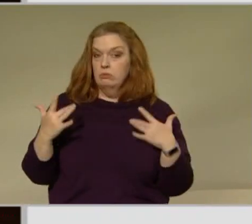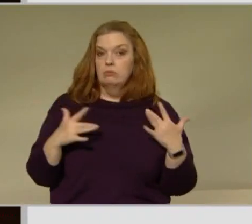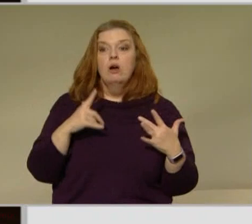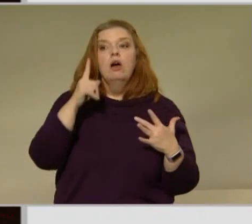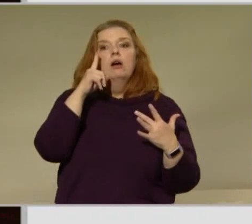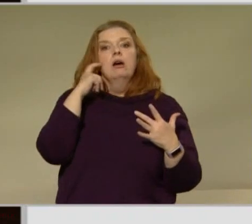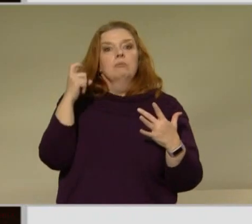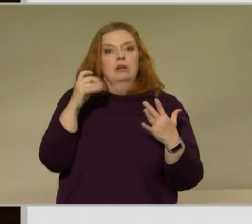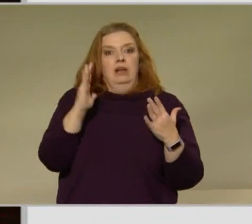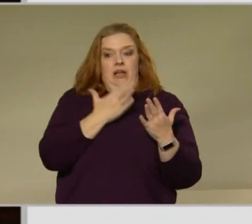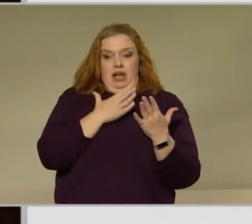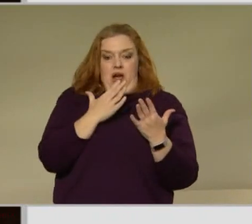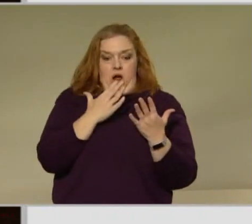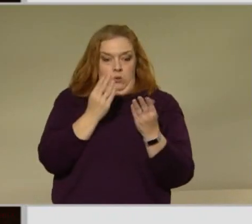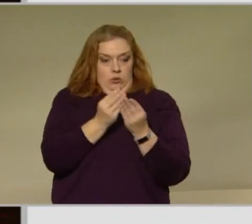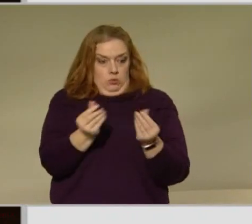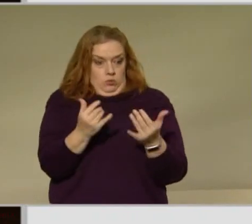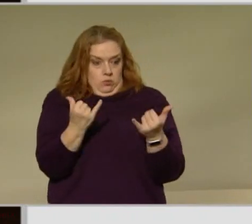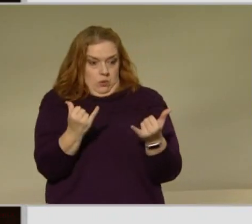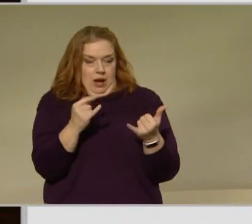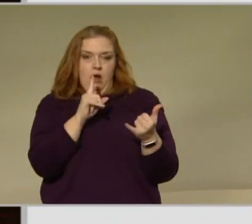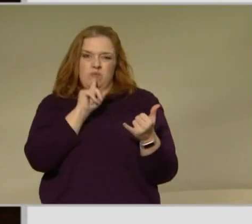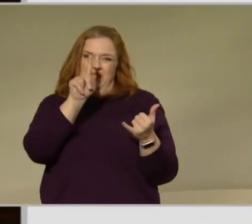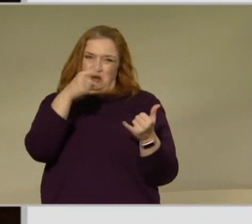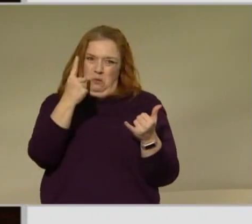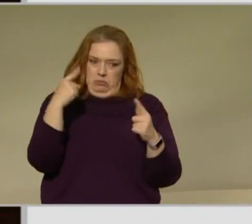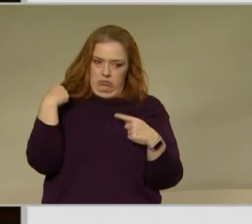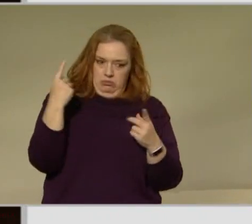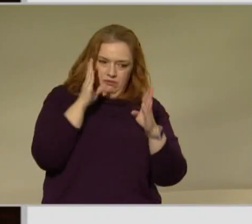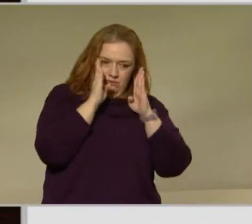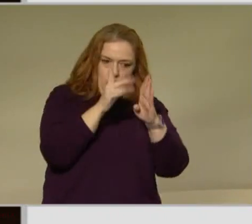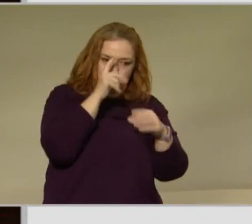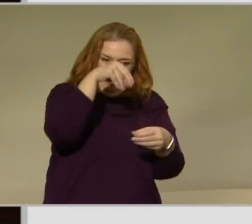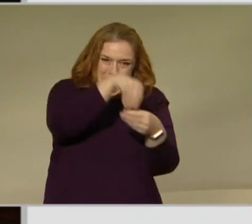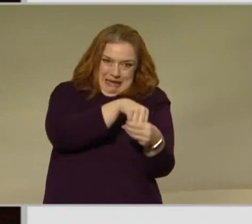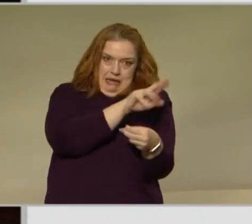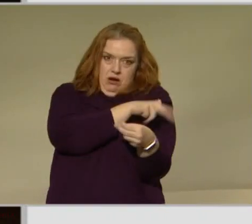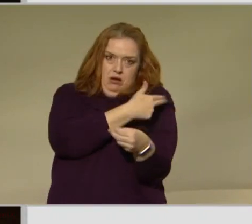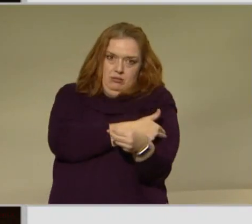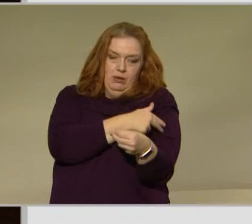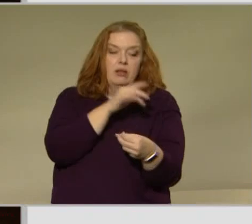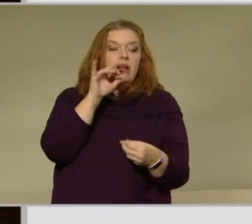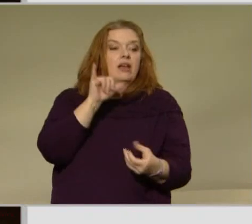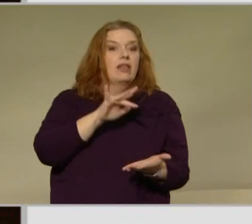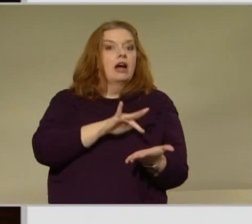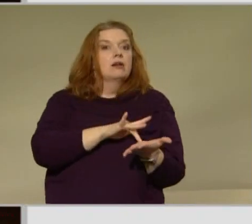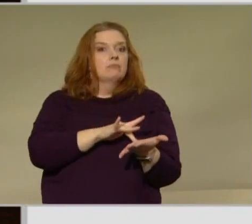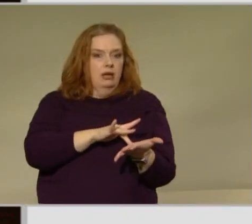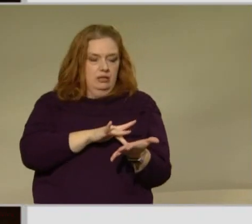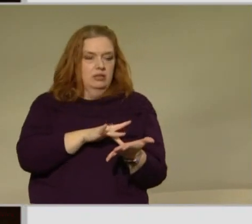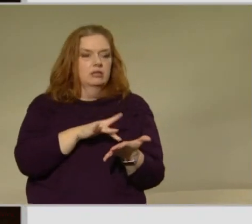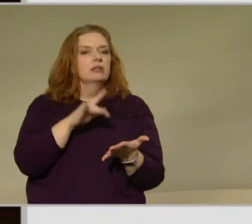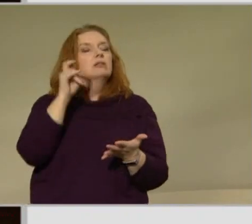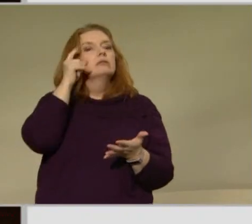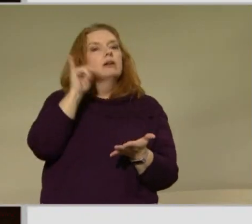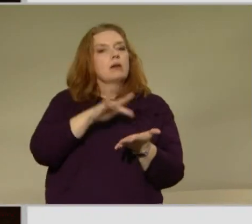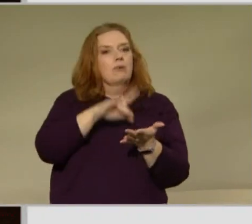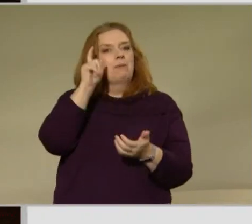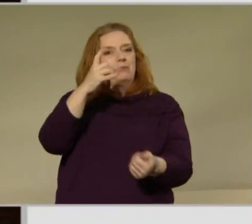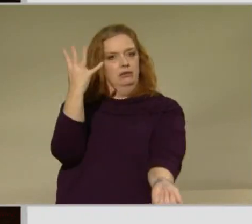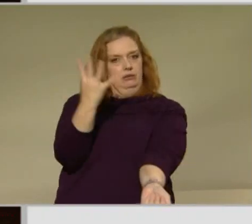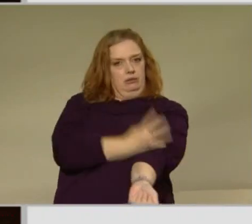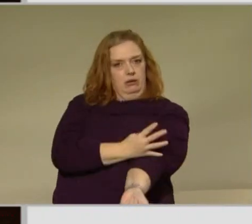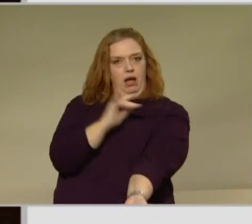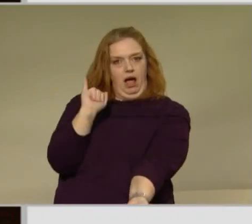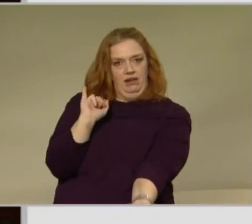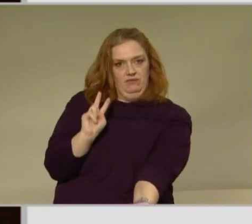limited to those in the hospital this medication must be given by IV but we have already worked with hospitals throughout the state and